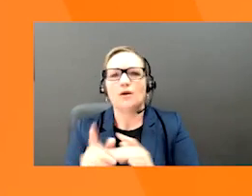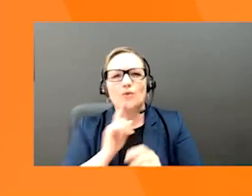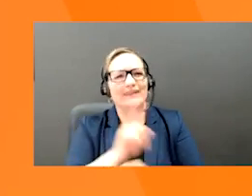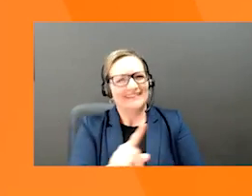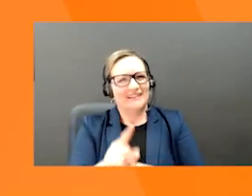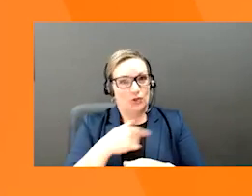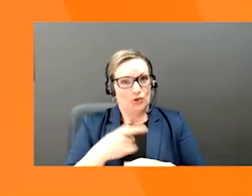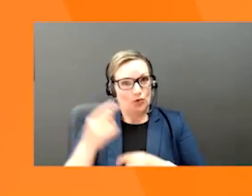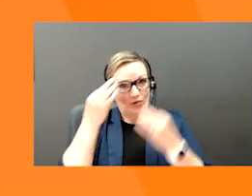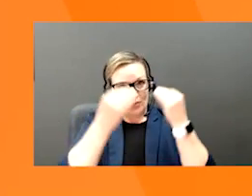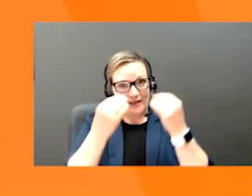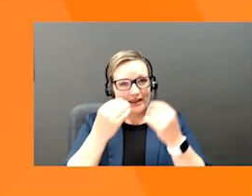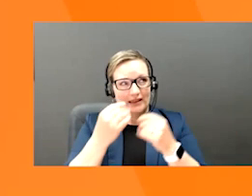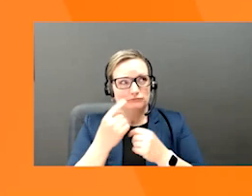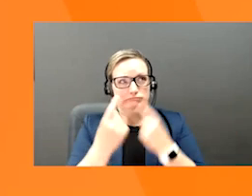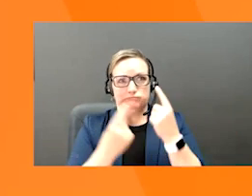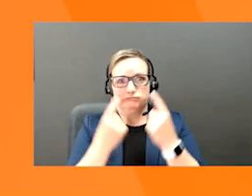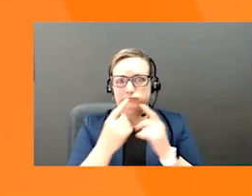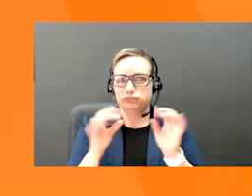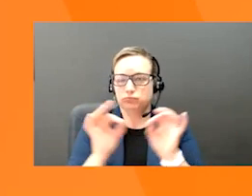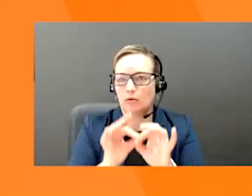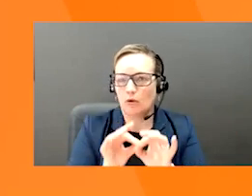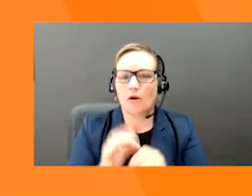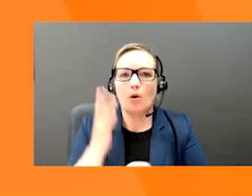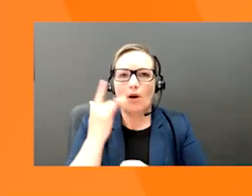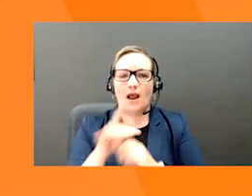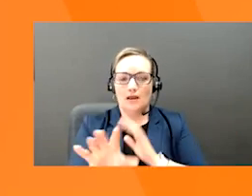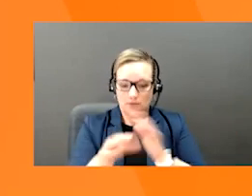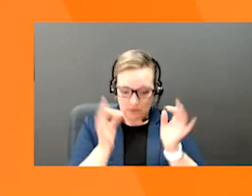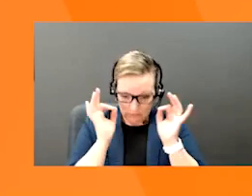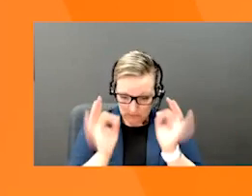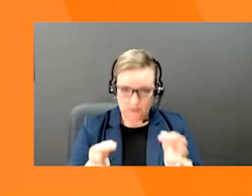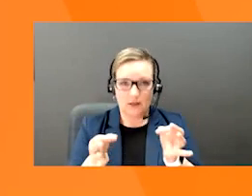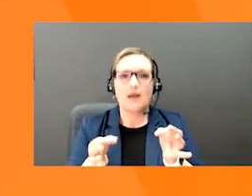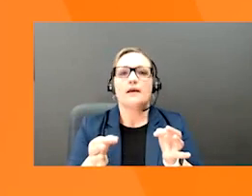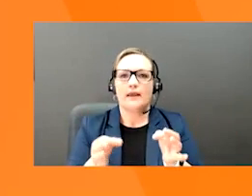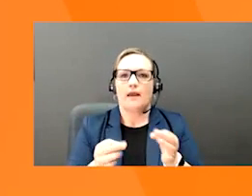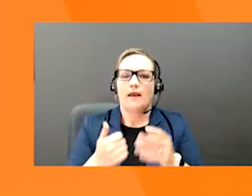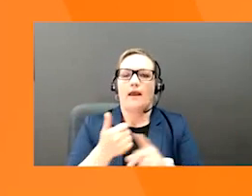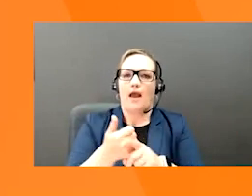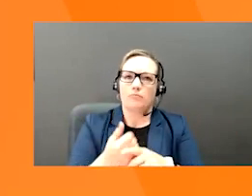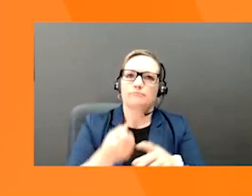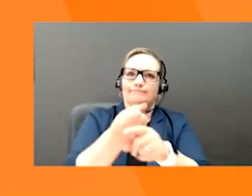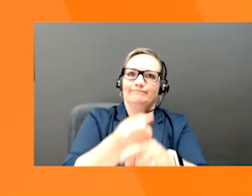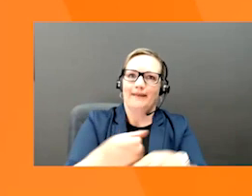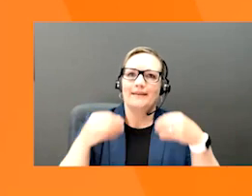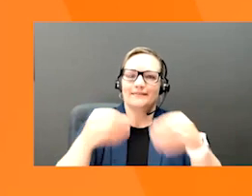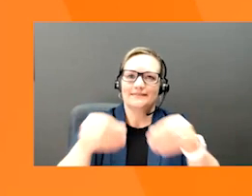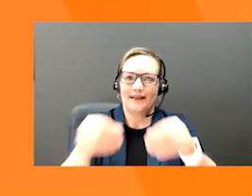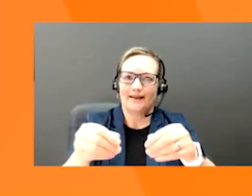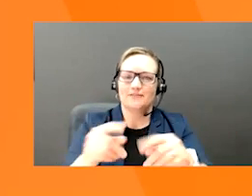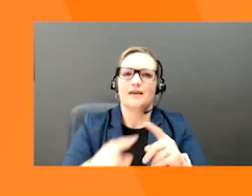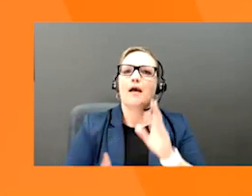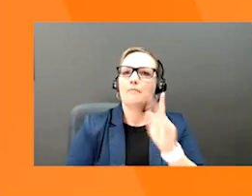would really need to consider. Making the right choices will help you boost your sales and create a seamless customer journey.